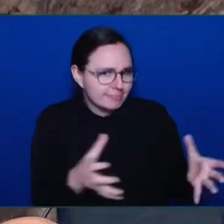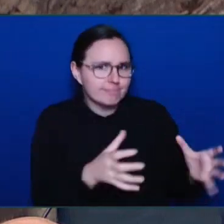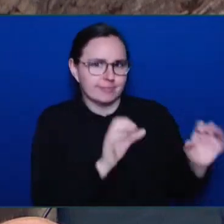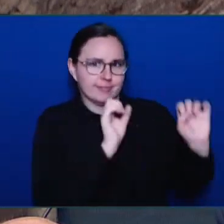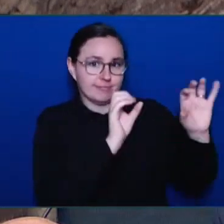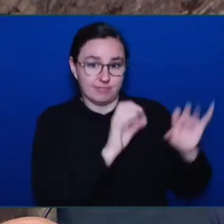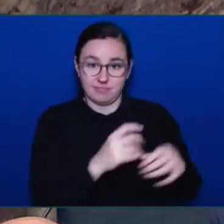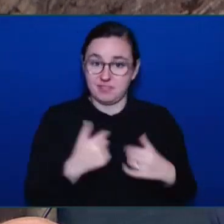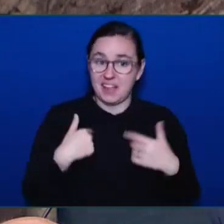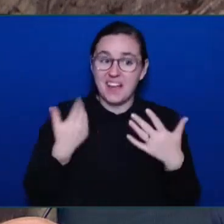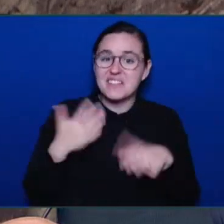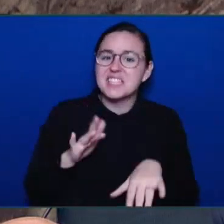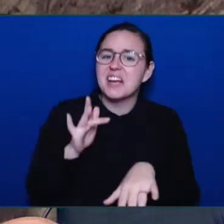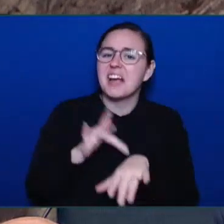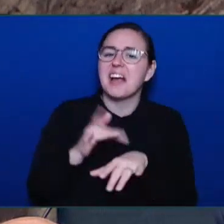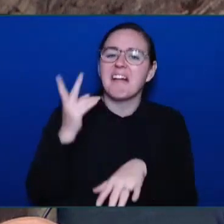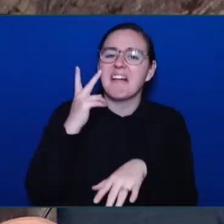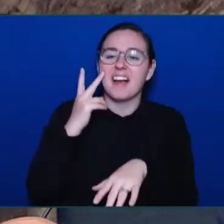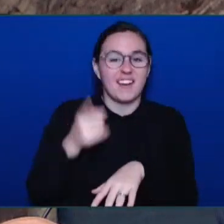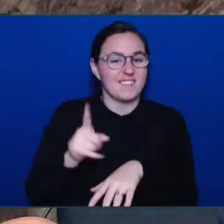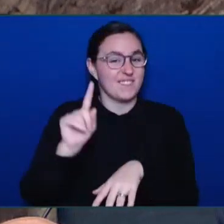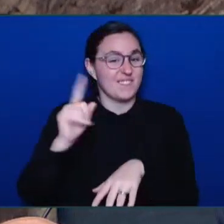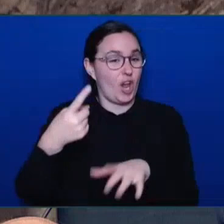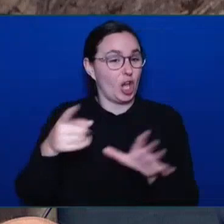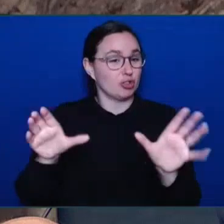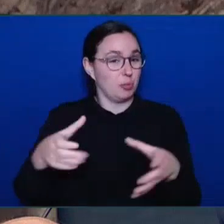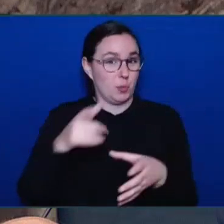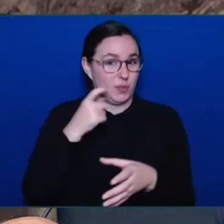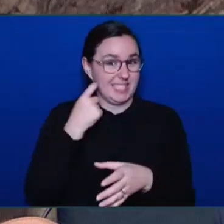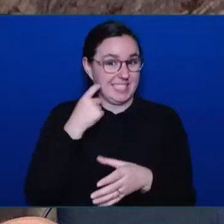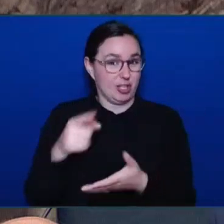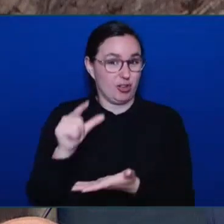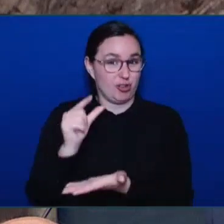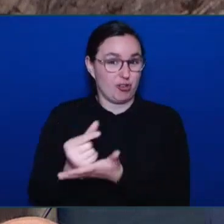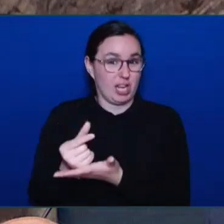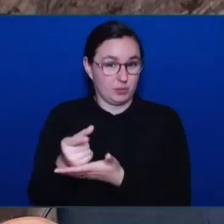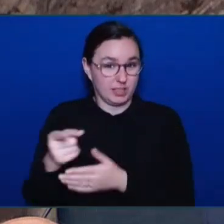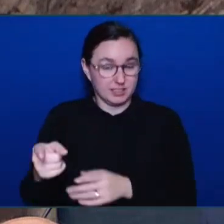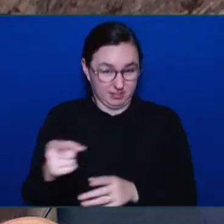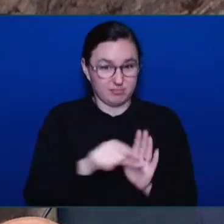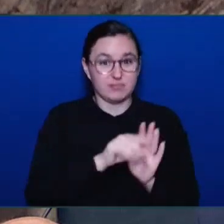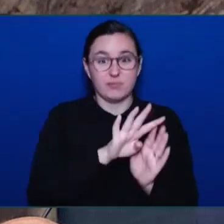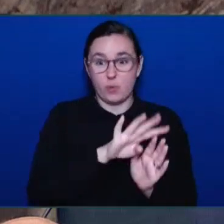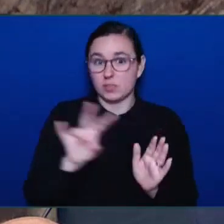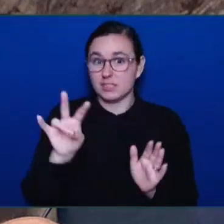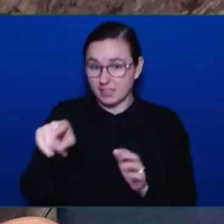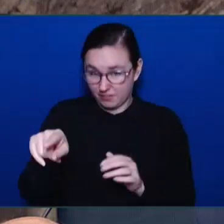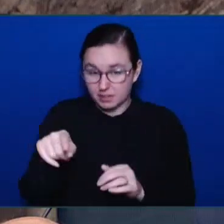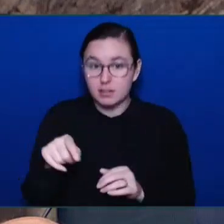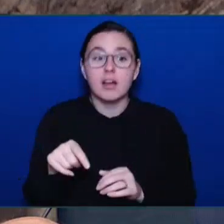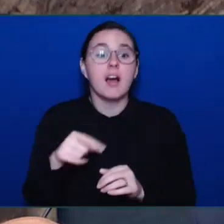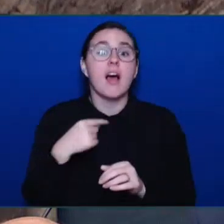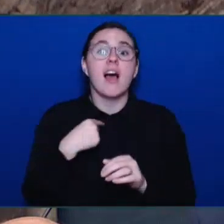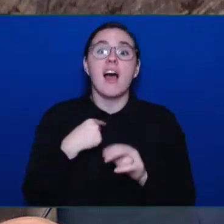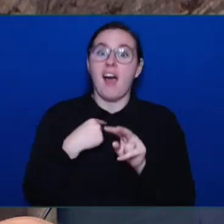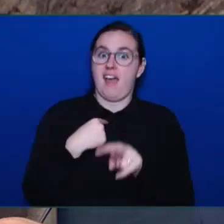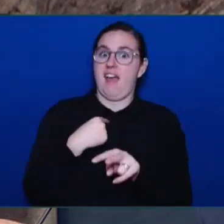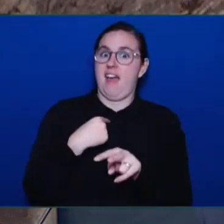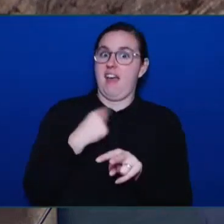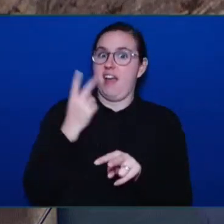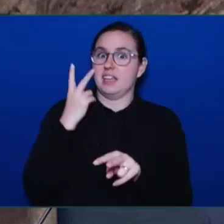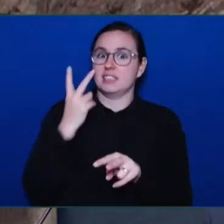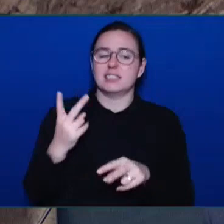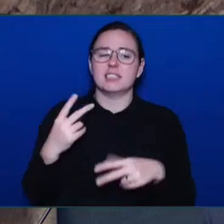students from grades four through seven. And I can share with members of this House what a humbling and